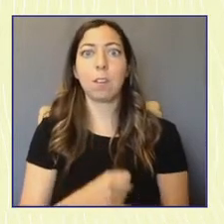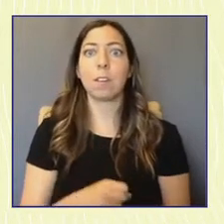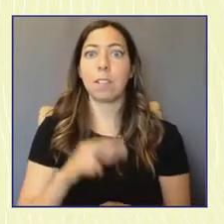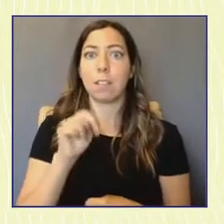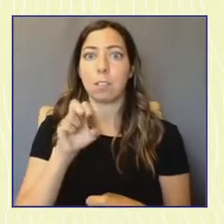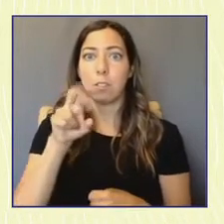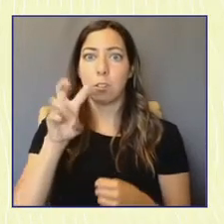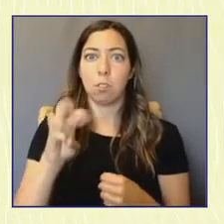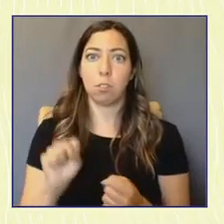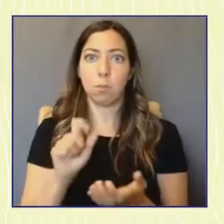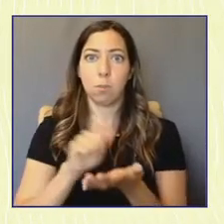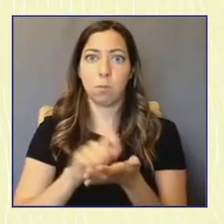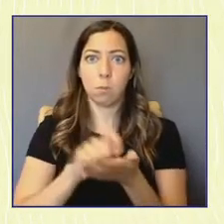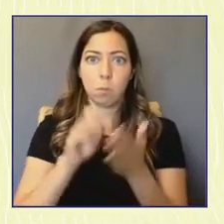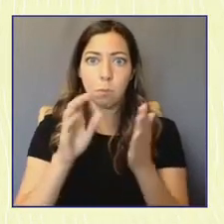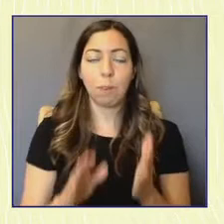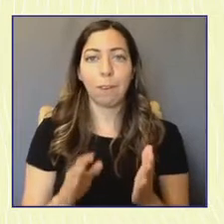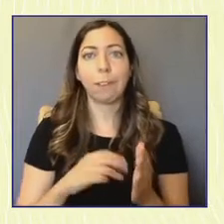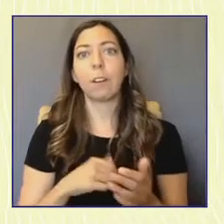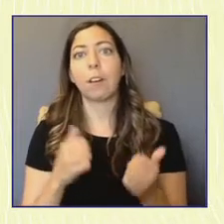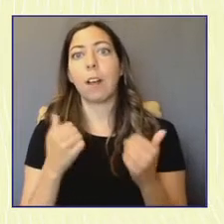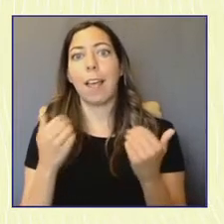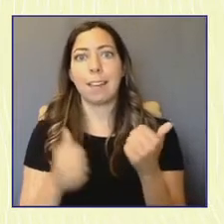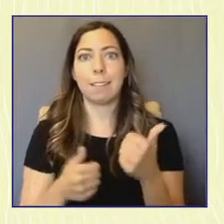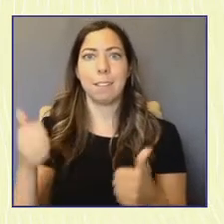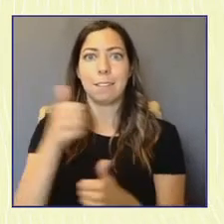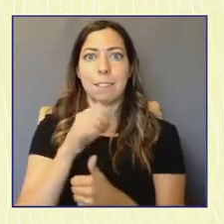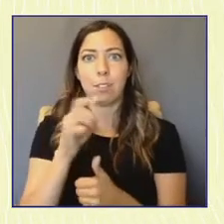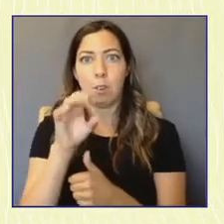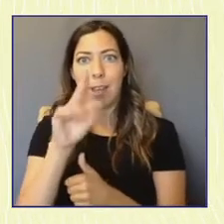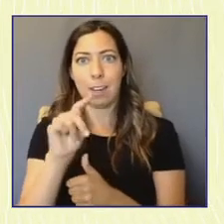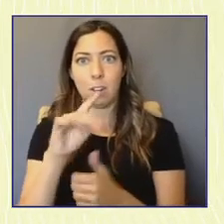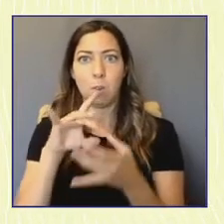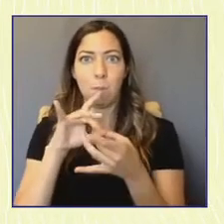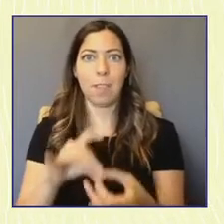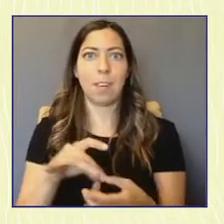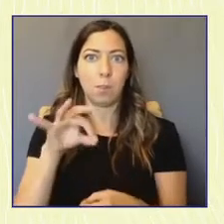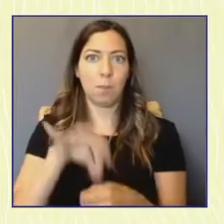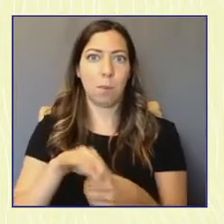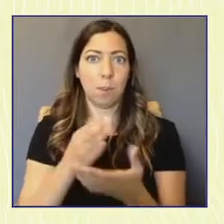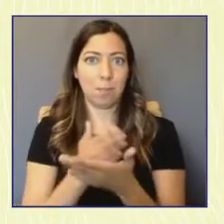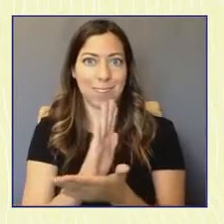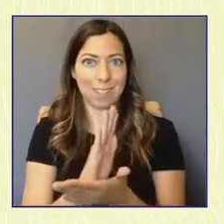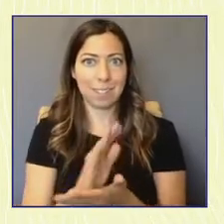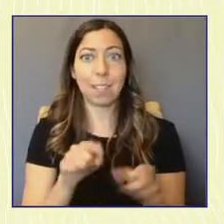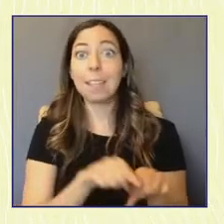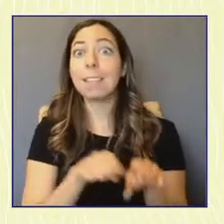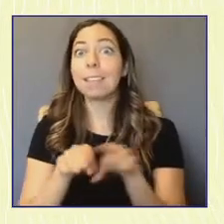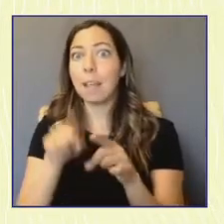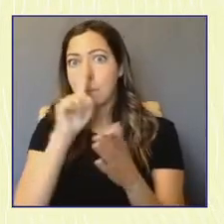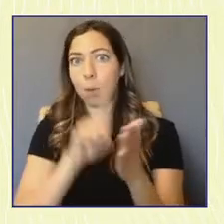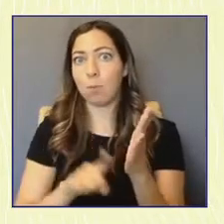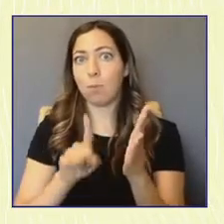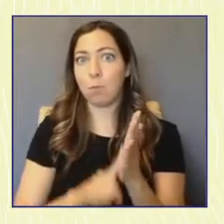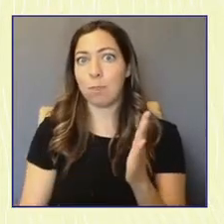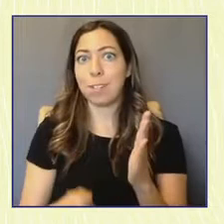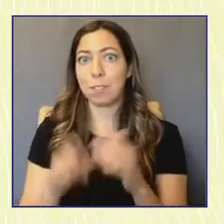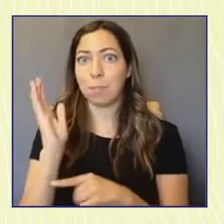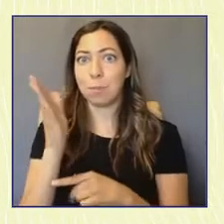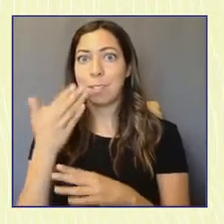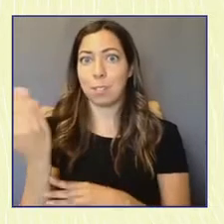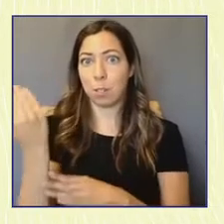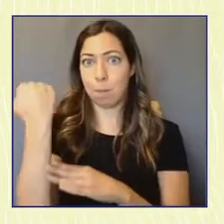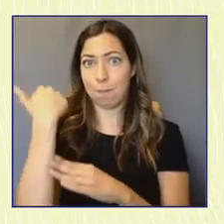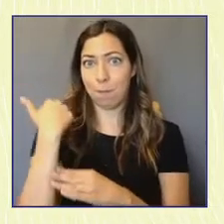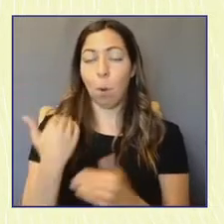rights and extremism, and a senior editor. As with our research presentation earlier, please, please drop questions in the